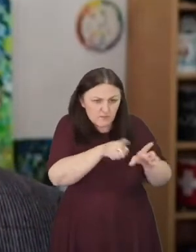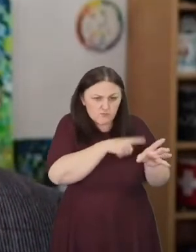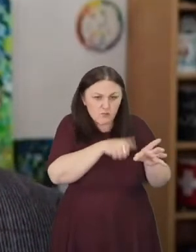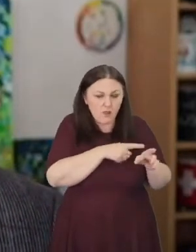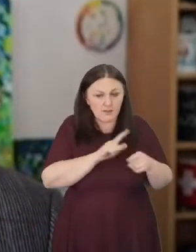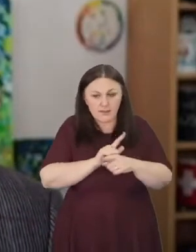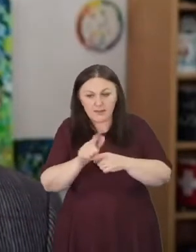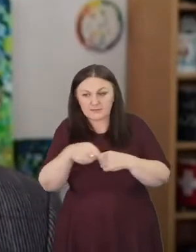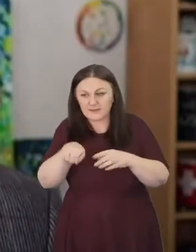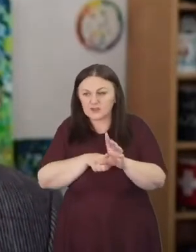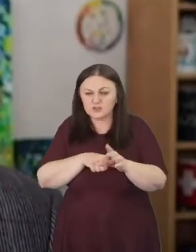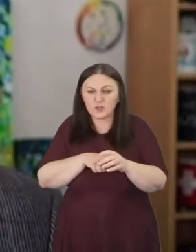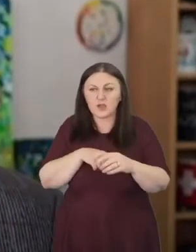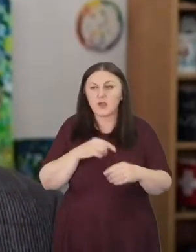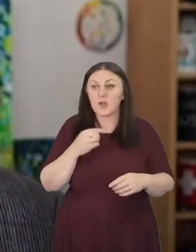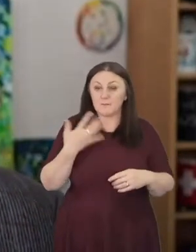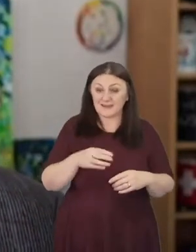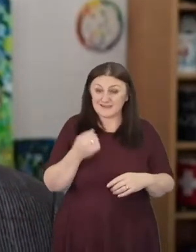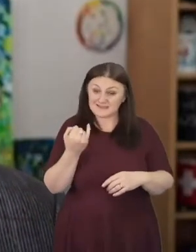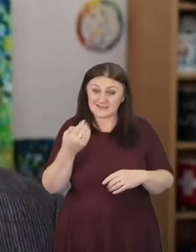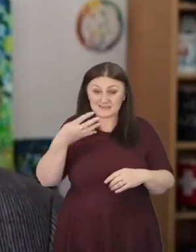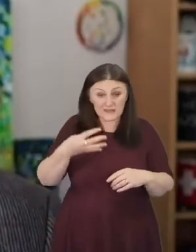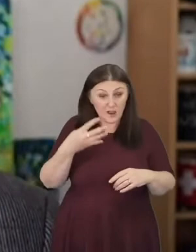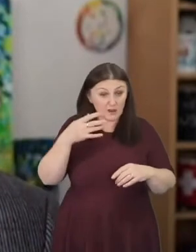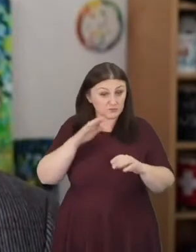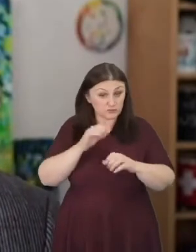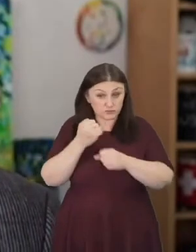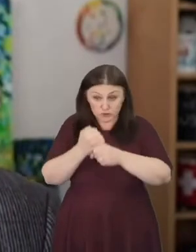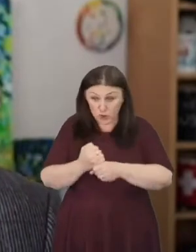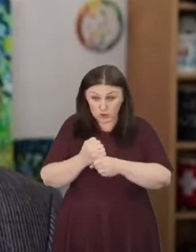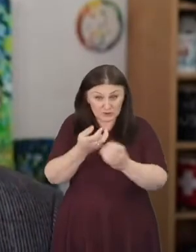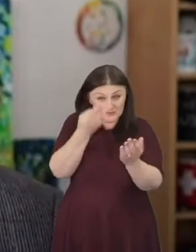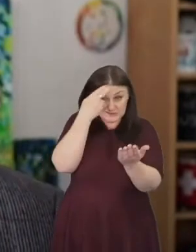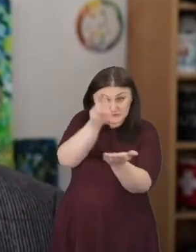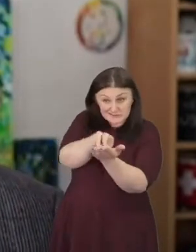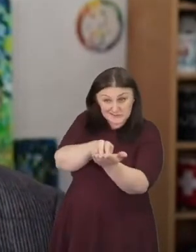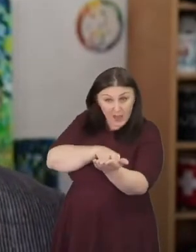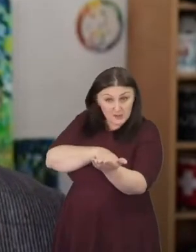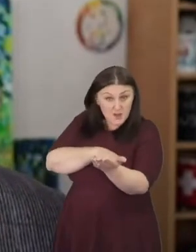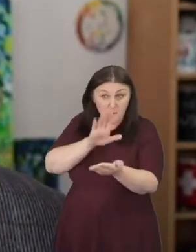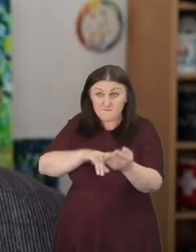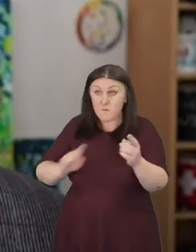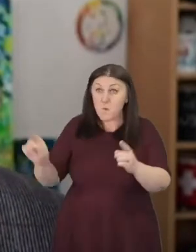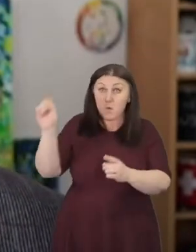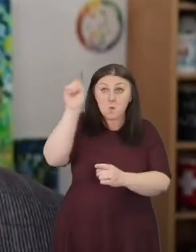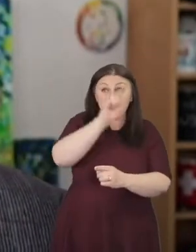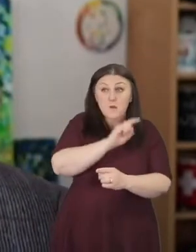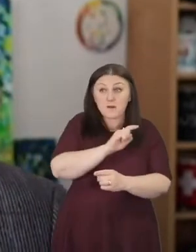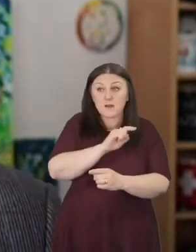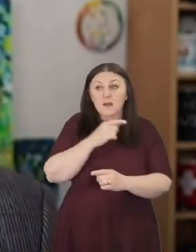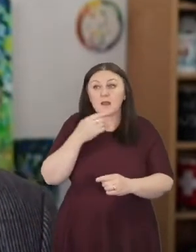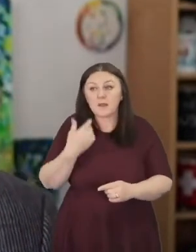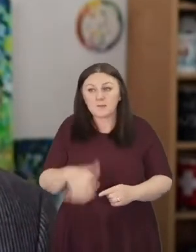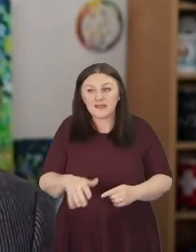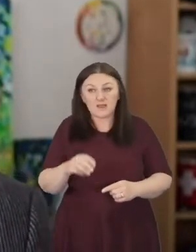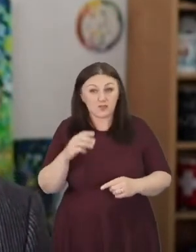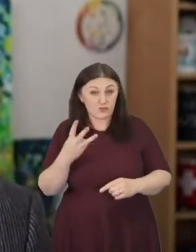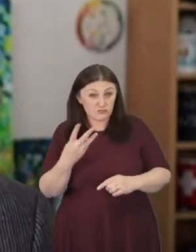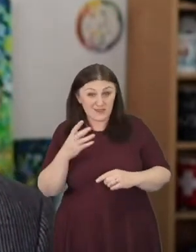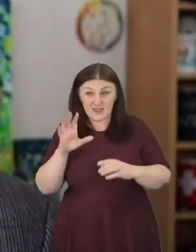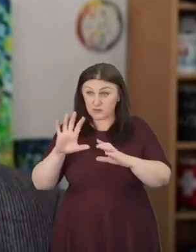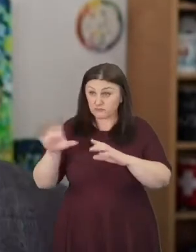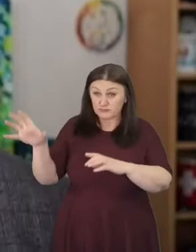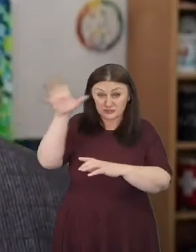churches signing up from different parts of the country and we had three regional team leaders that joined us